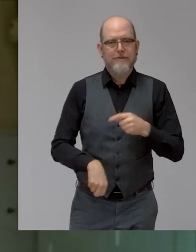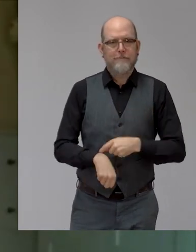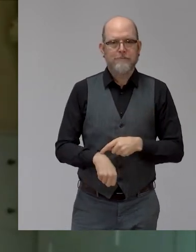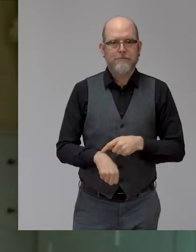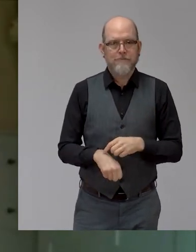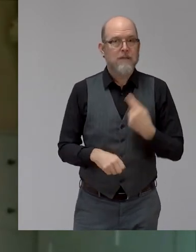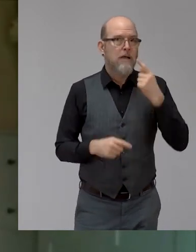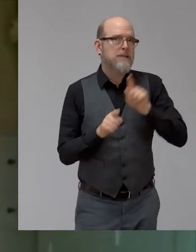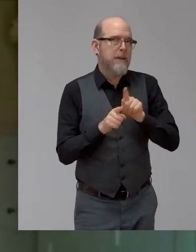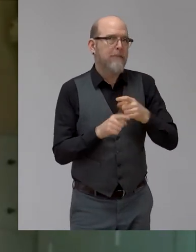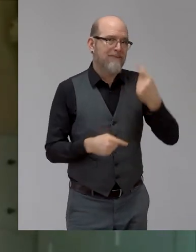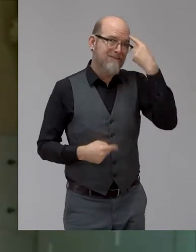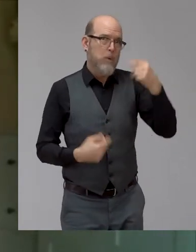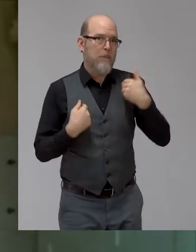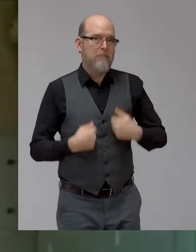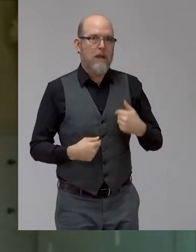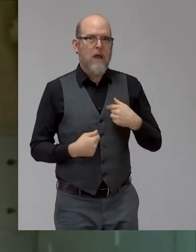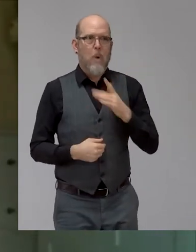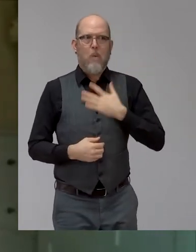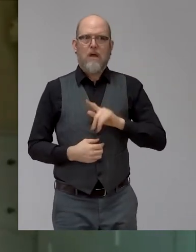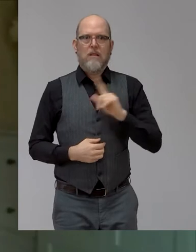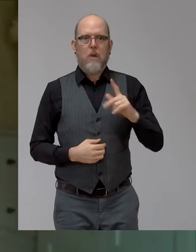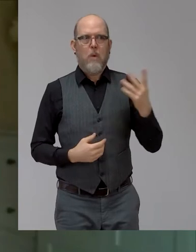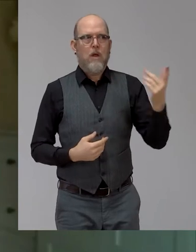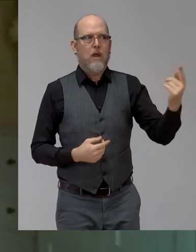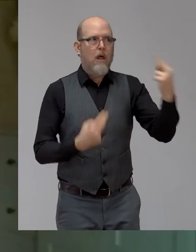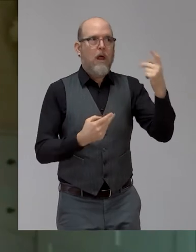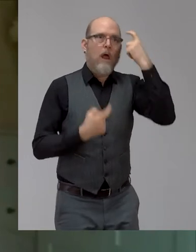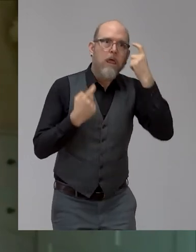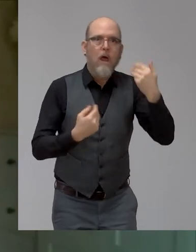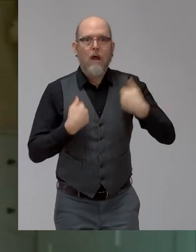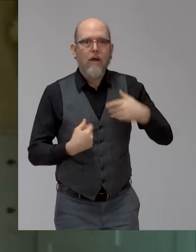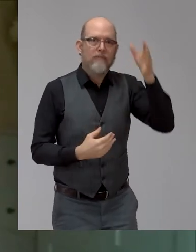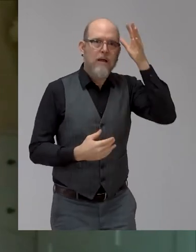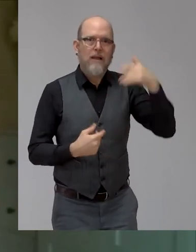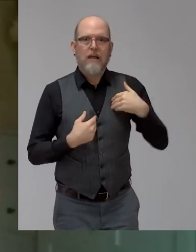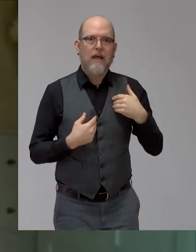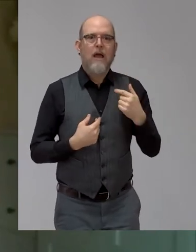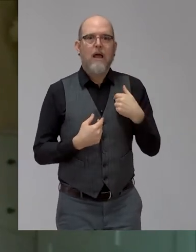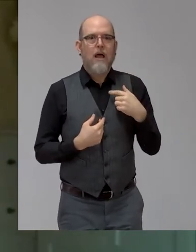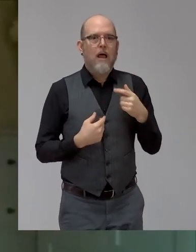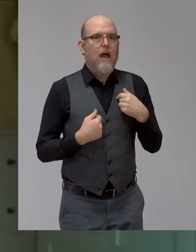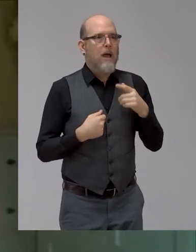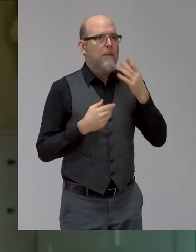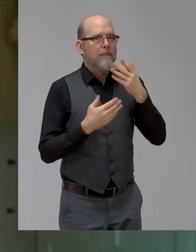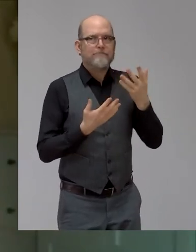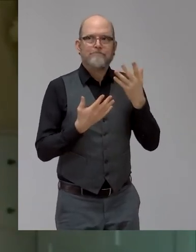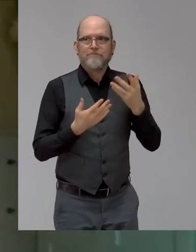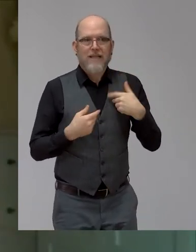think. You know, I don't like upsetting my children and I'm sure I did. And, you know, so I